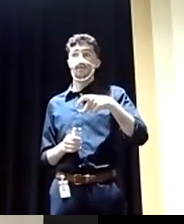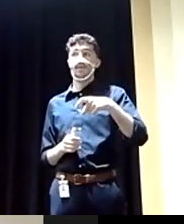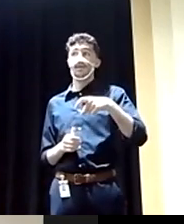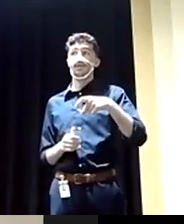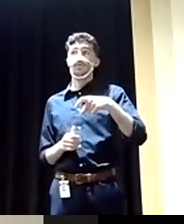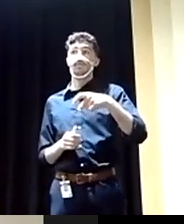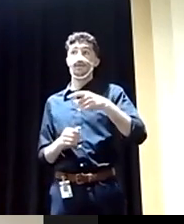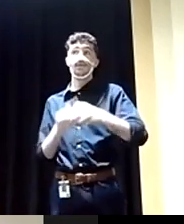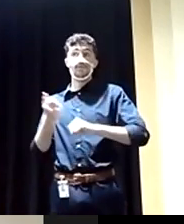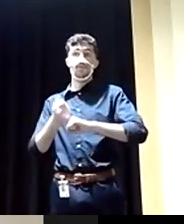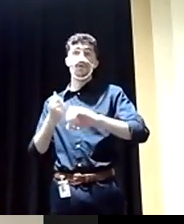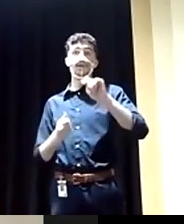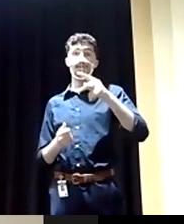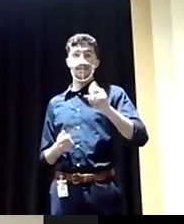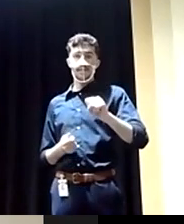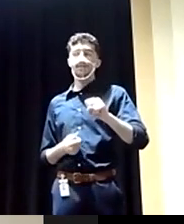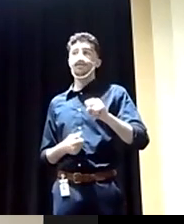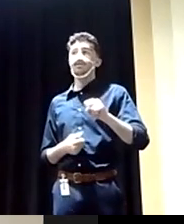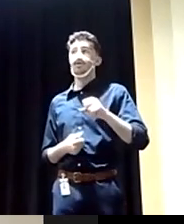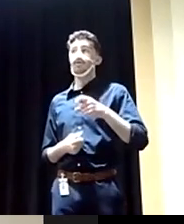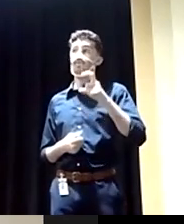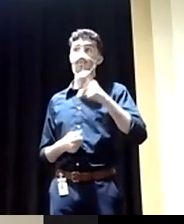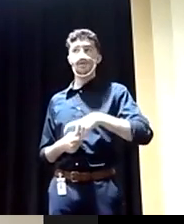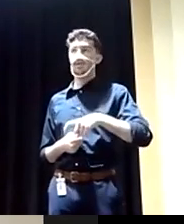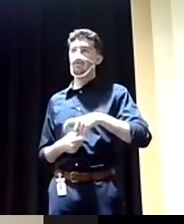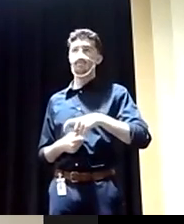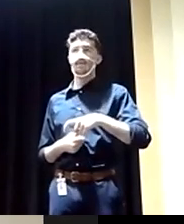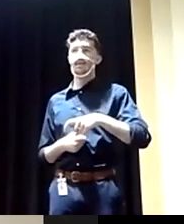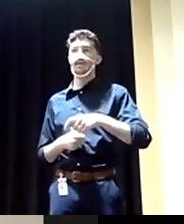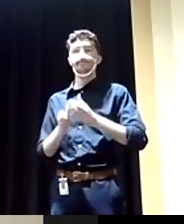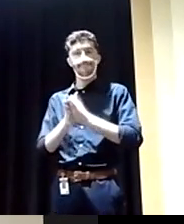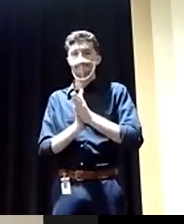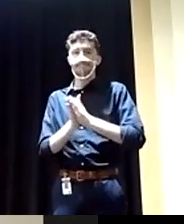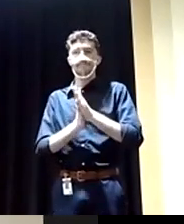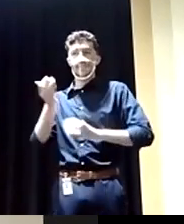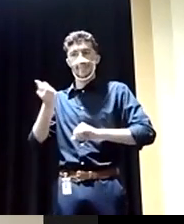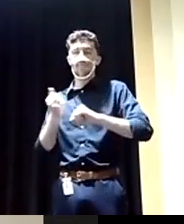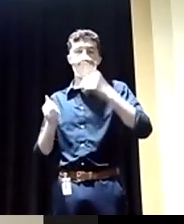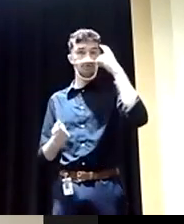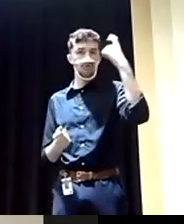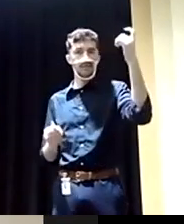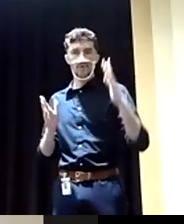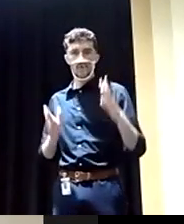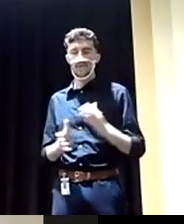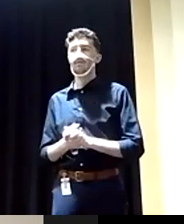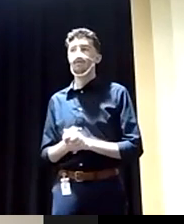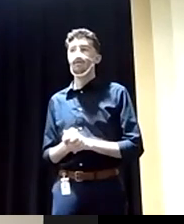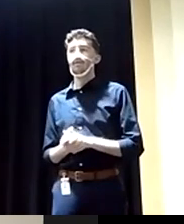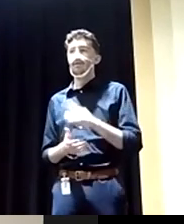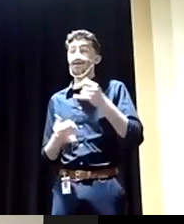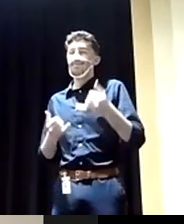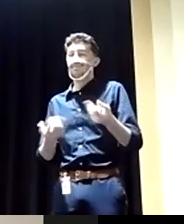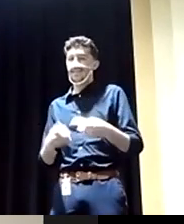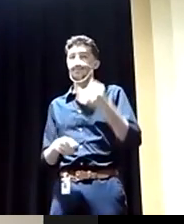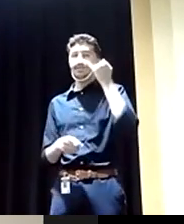TPS. We need to do things as it relates to supporting dreamers. But these things happen when we do comprehensive